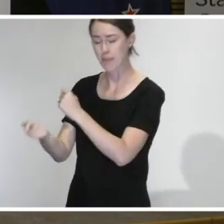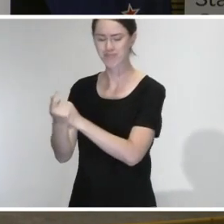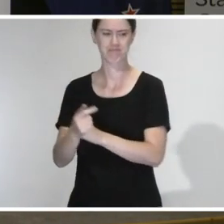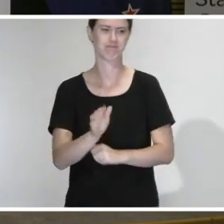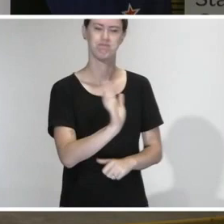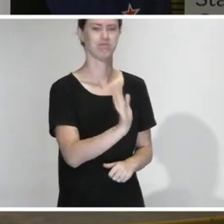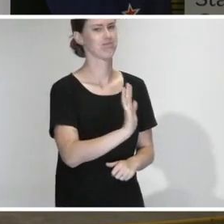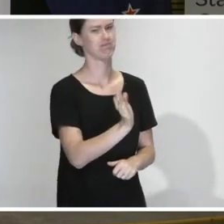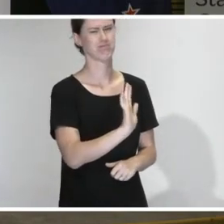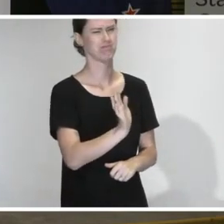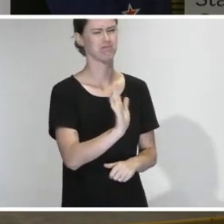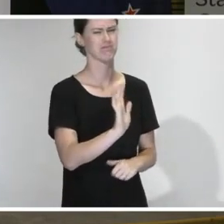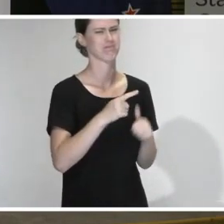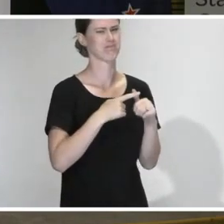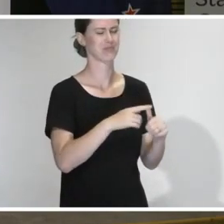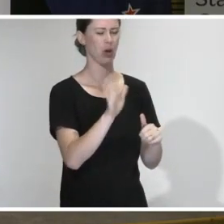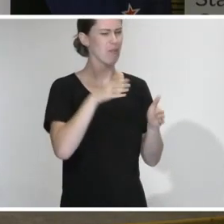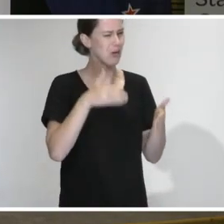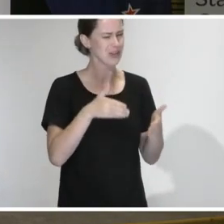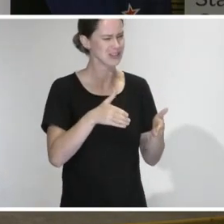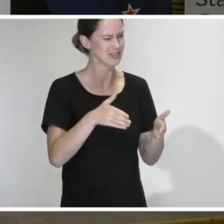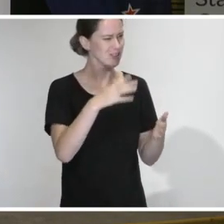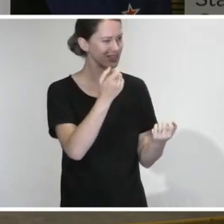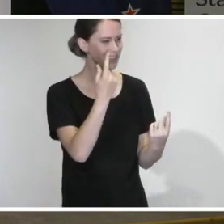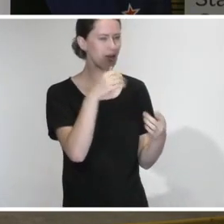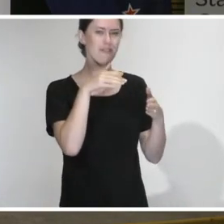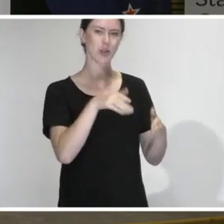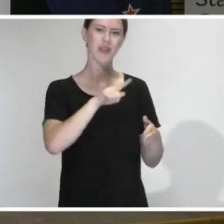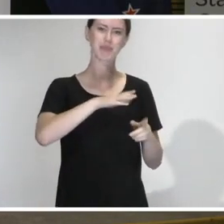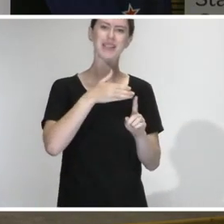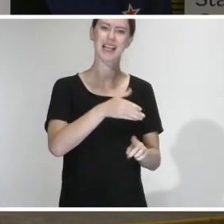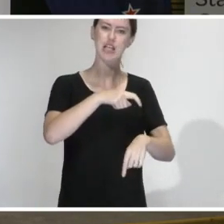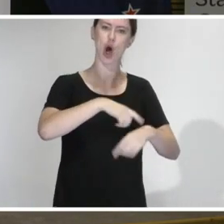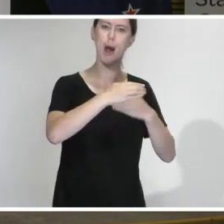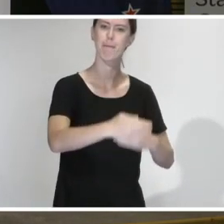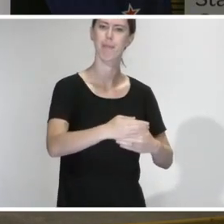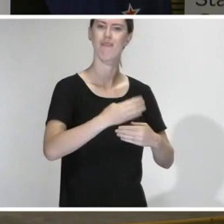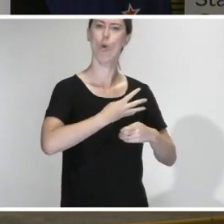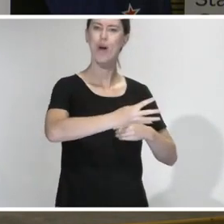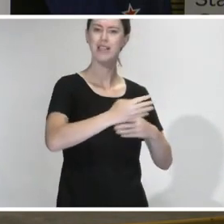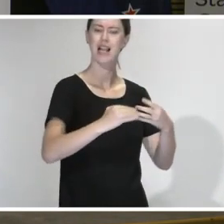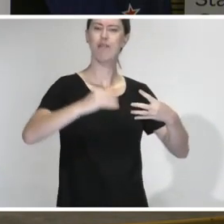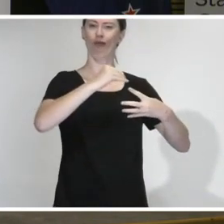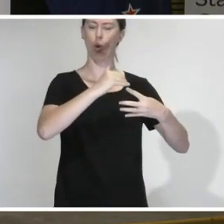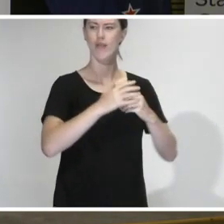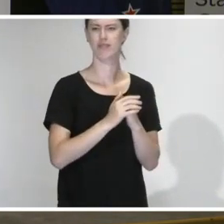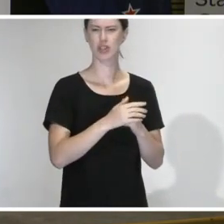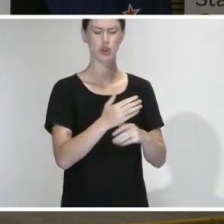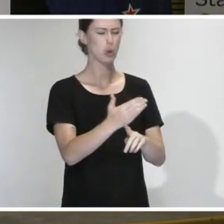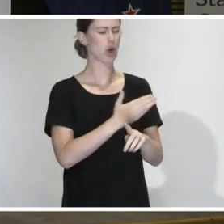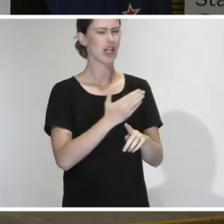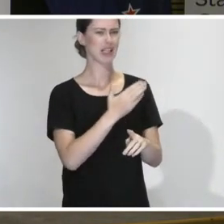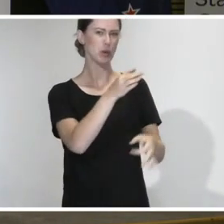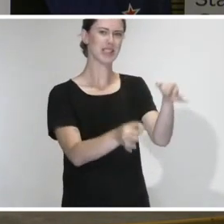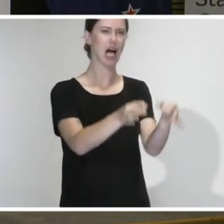no, no, I have not. I've been focused, as you can imagine, on this particular period, alert level four. Really, I feel it's too early